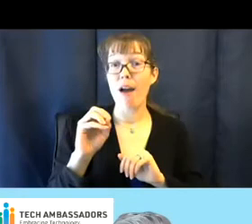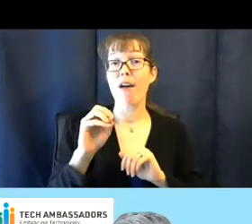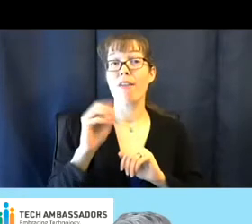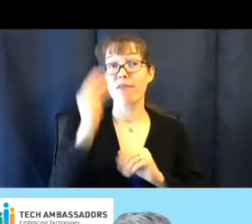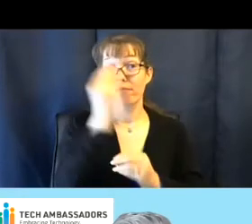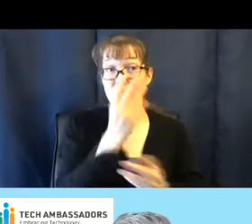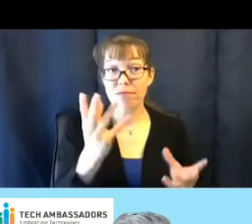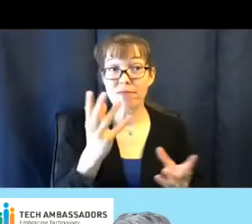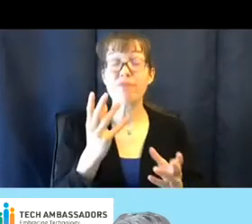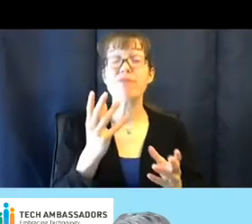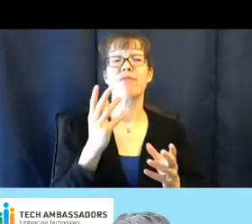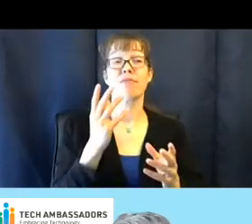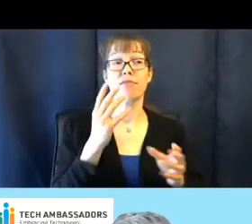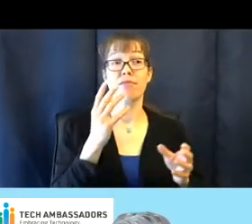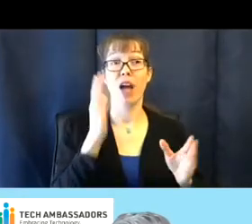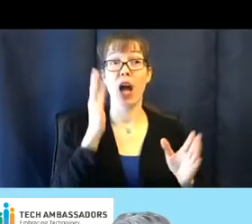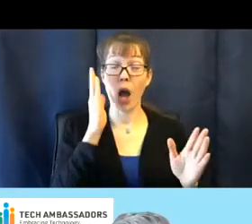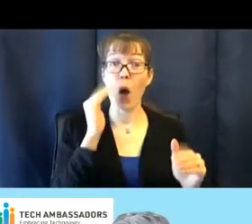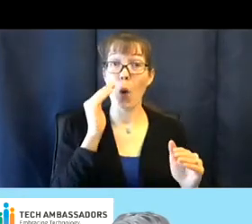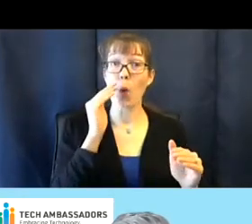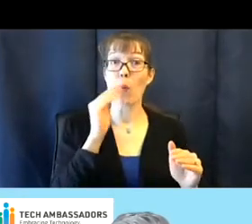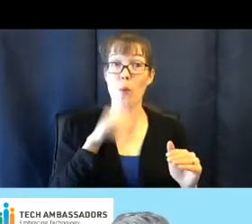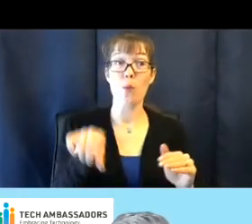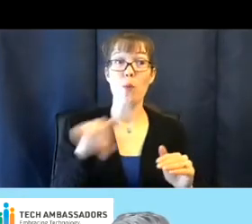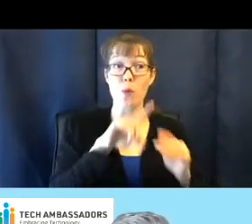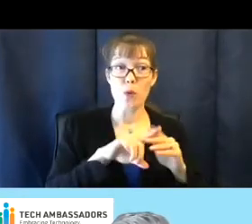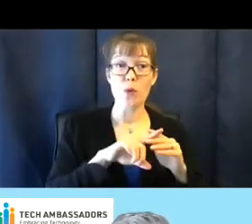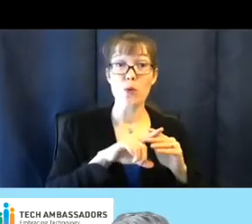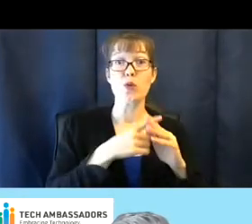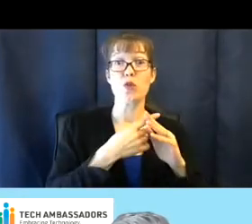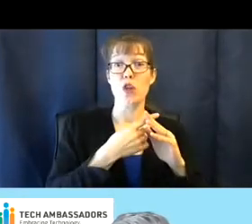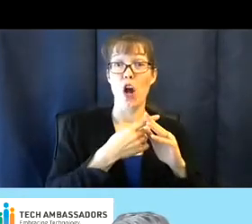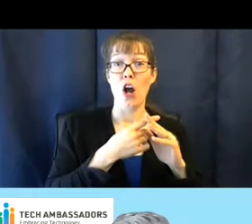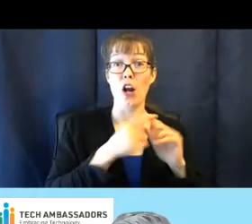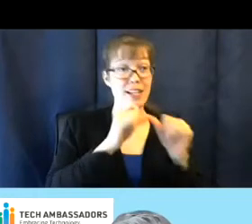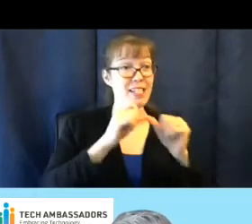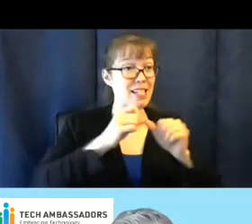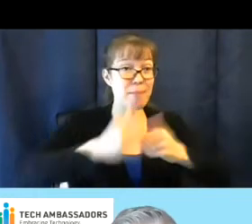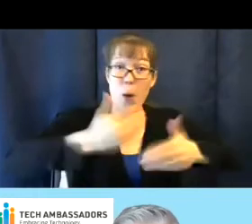you, I hope you stir it up and keep it cooking.